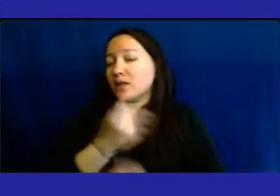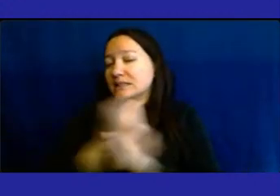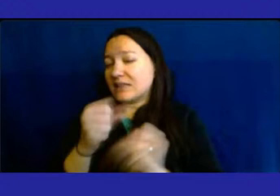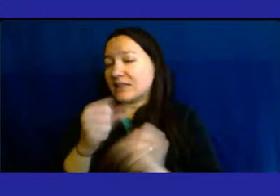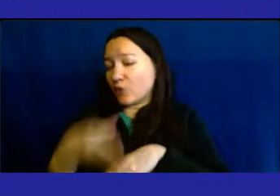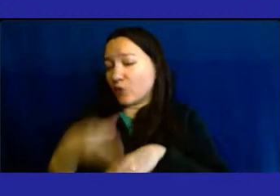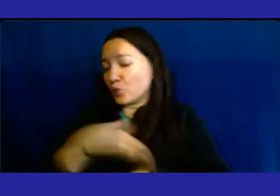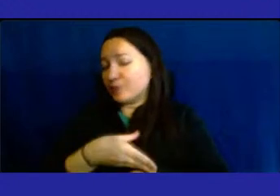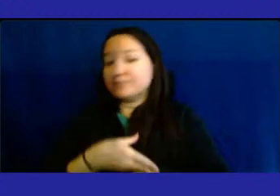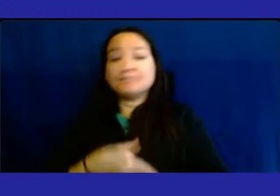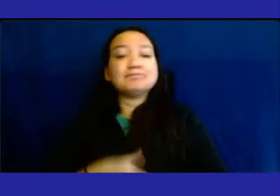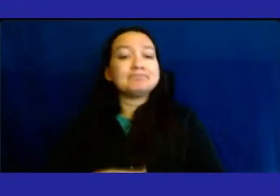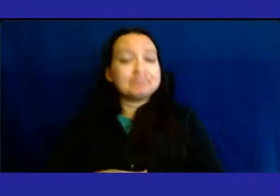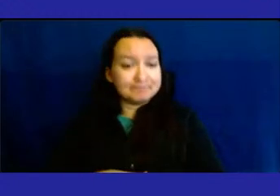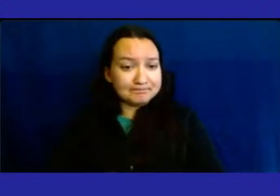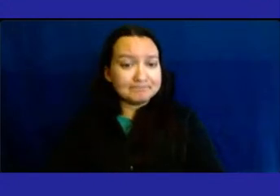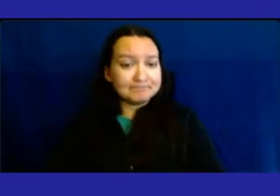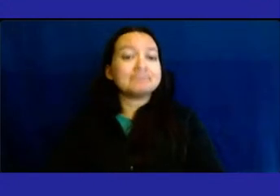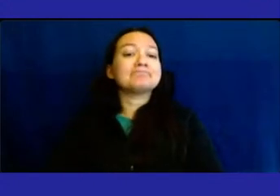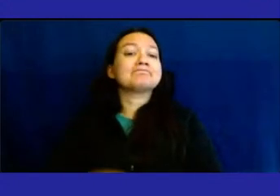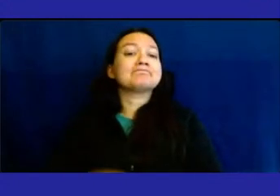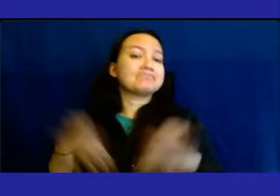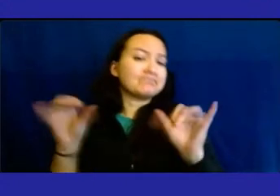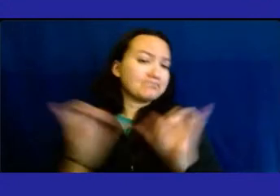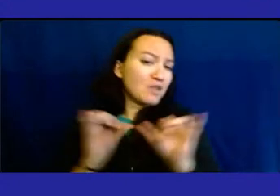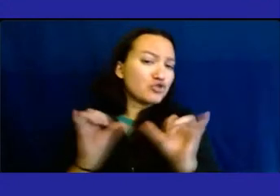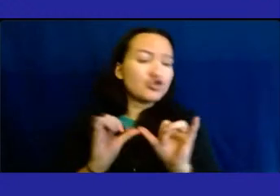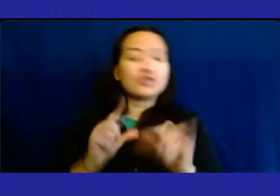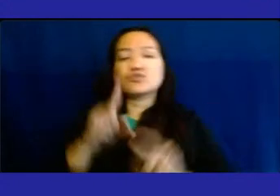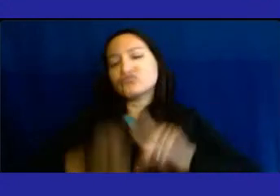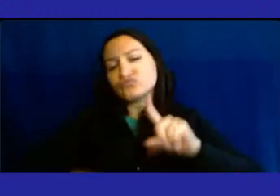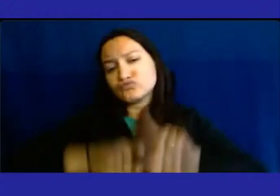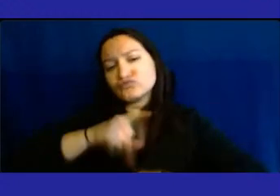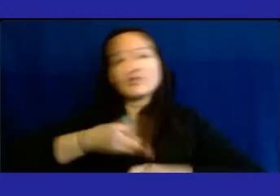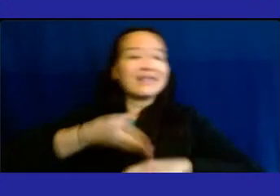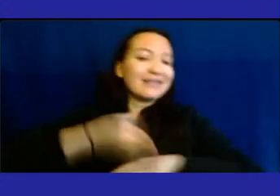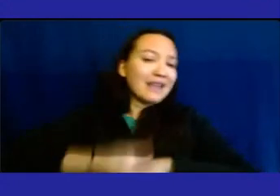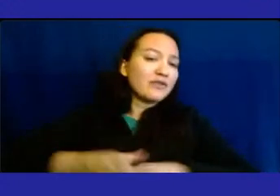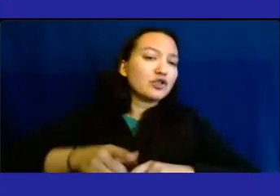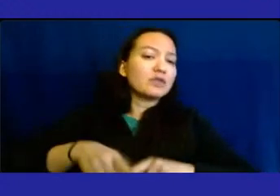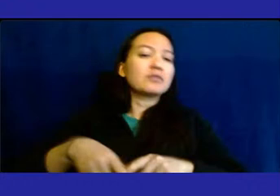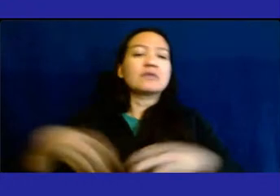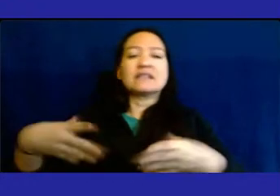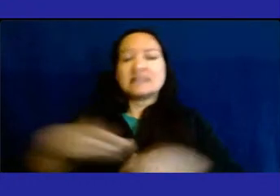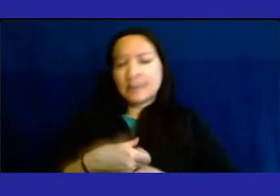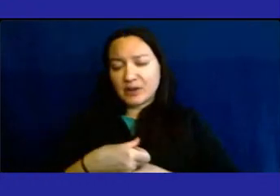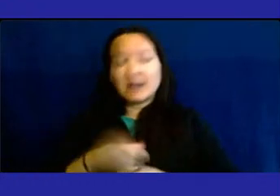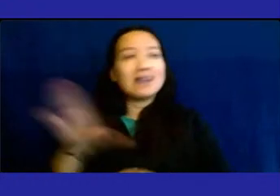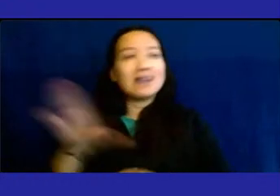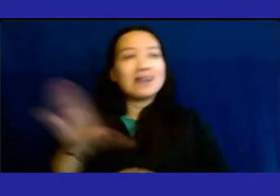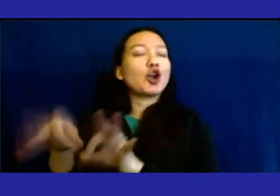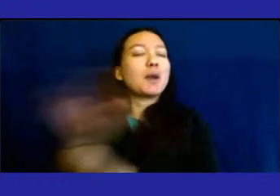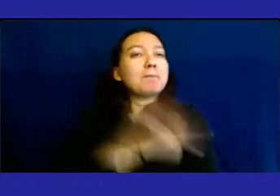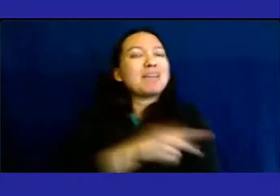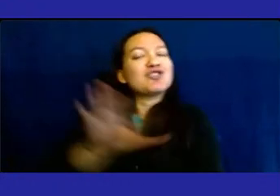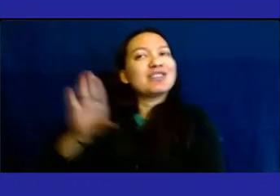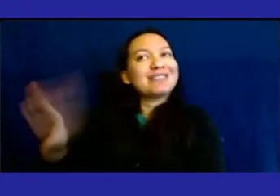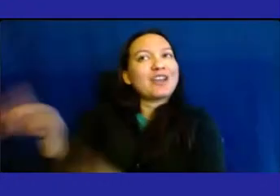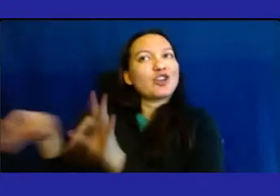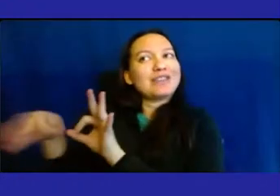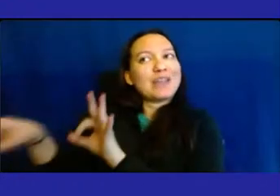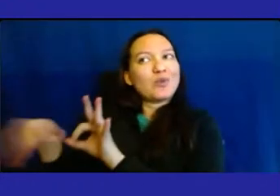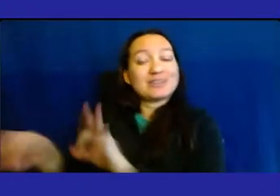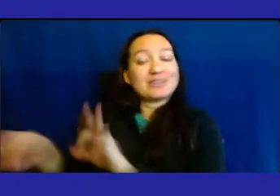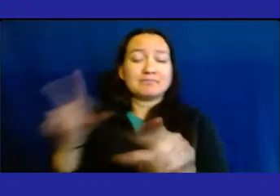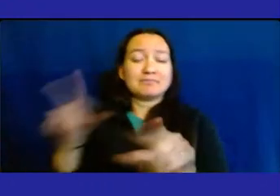Tools used to measure performance include surveys and after summaries in the patient's preferred language. On this